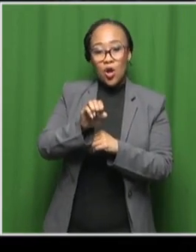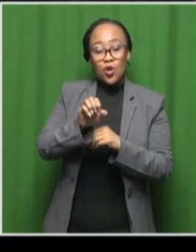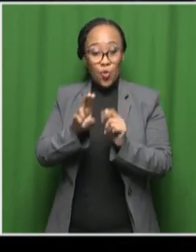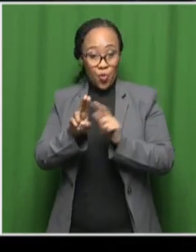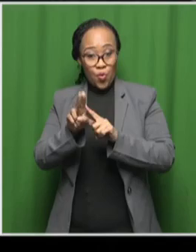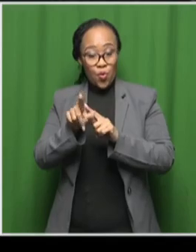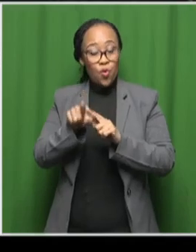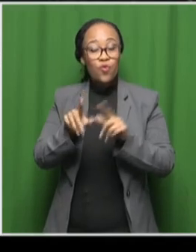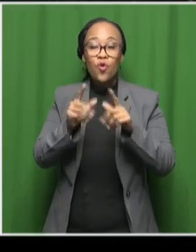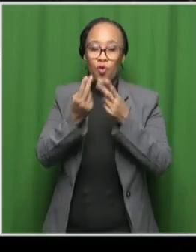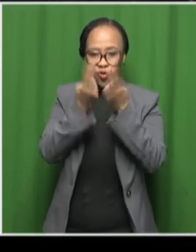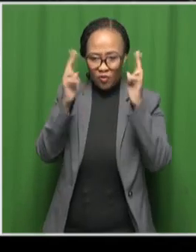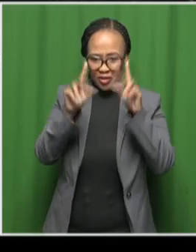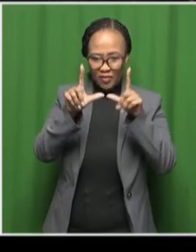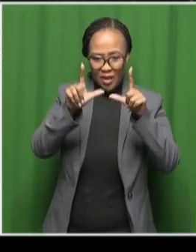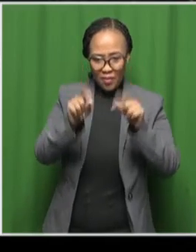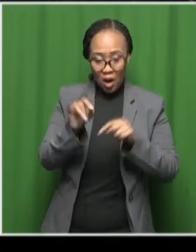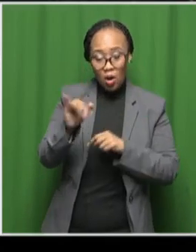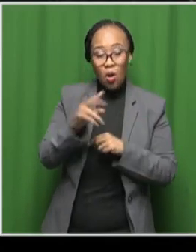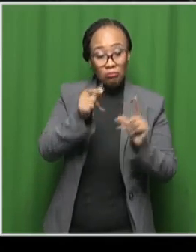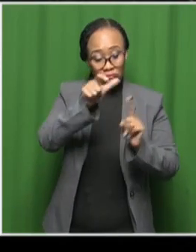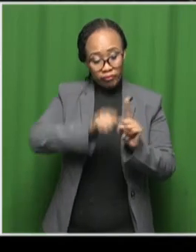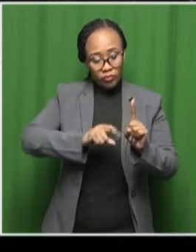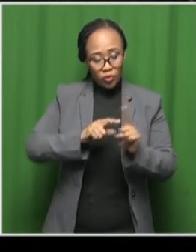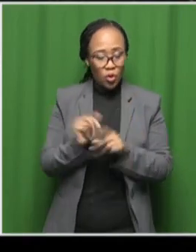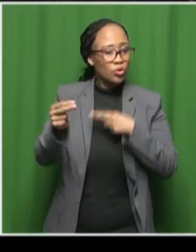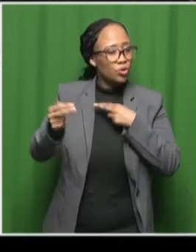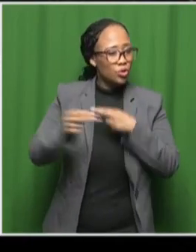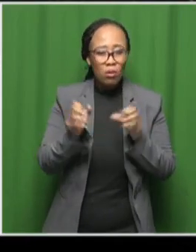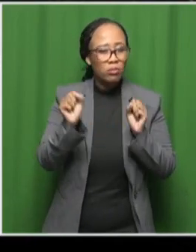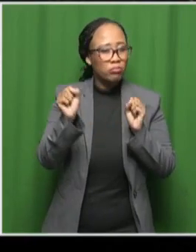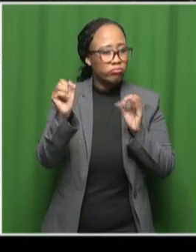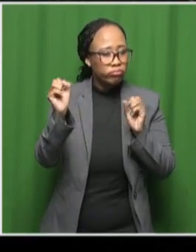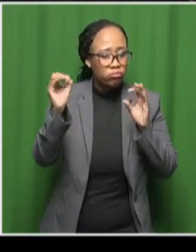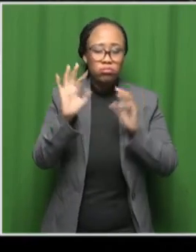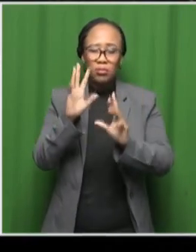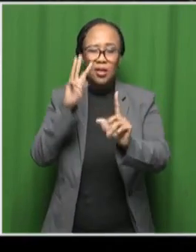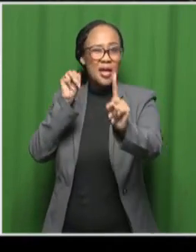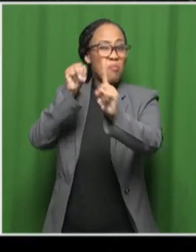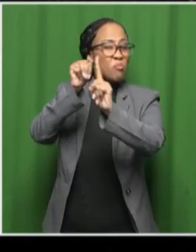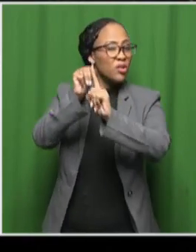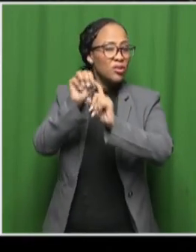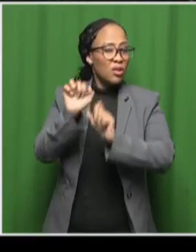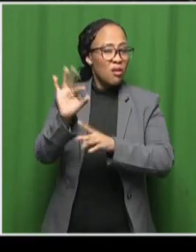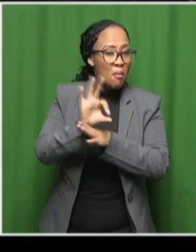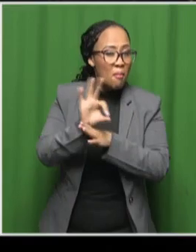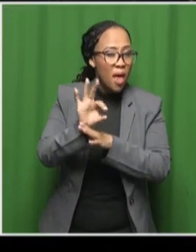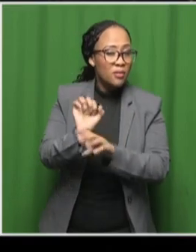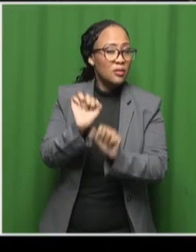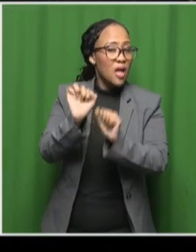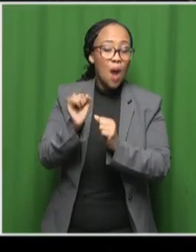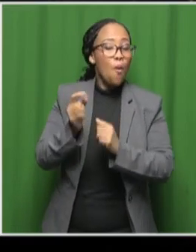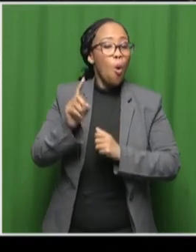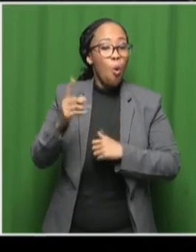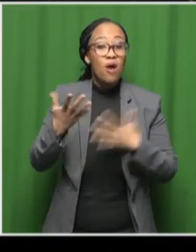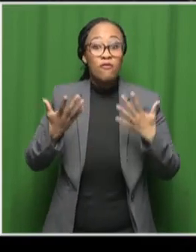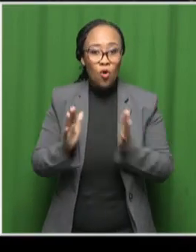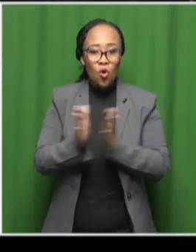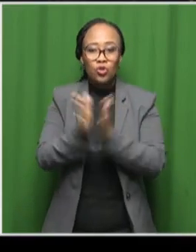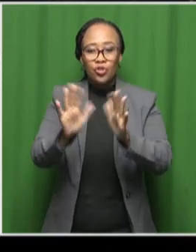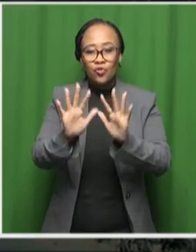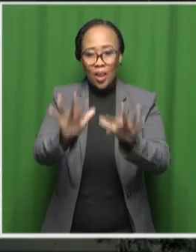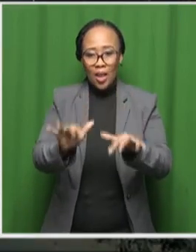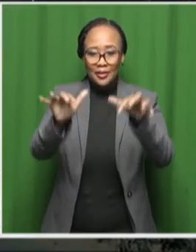University of Cape Town just giving us a brief overview overview of their mission and also talking to us about their plans for the General Assembly with that